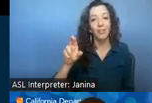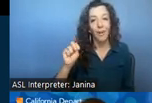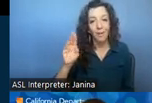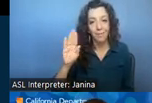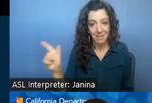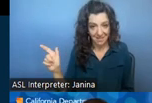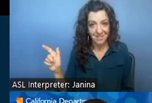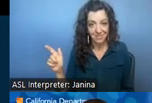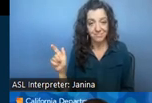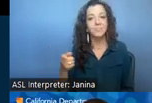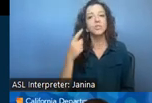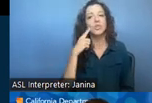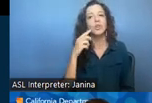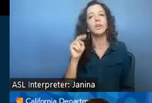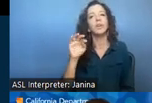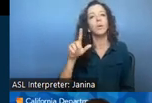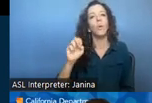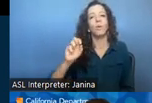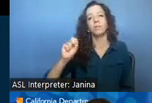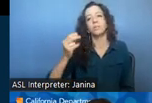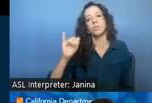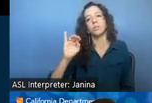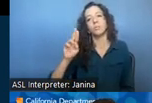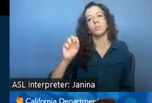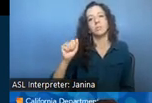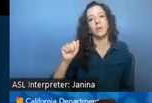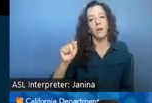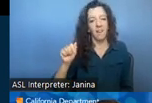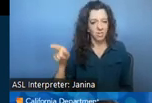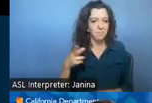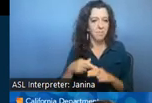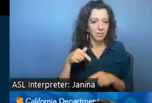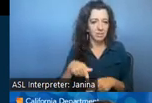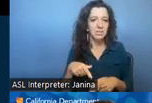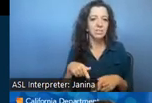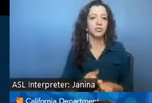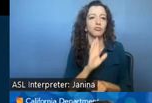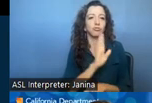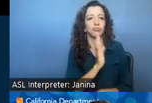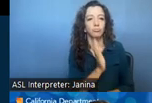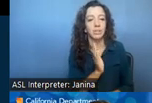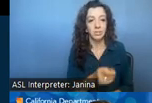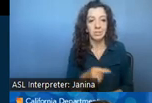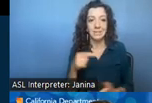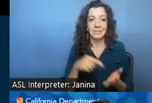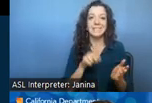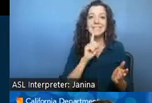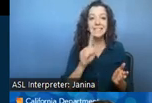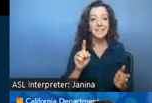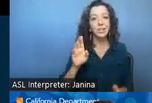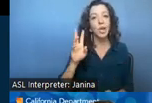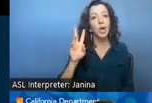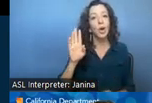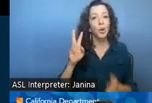nicole shimosaka mentioned this uh during her presentation this uh is the bridge to recovery for adult day